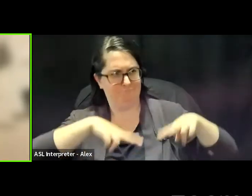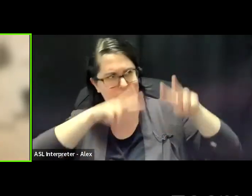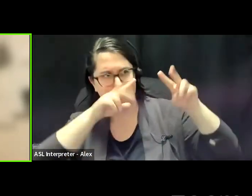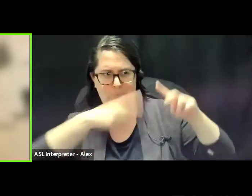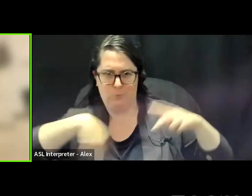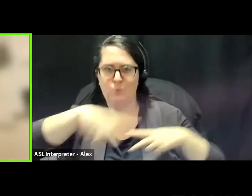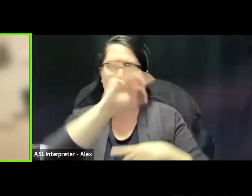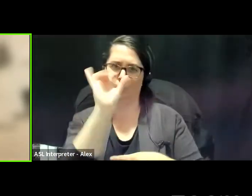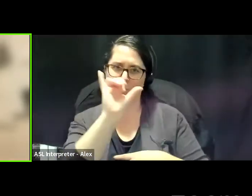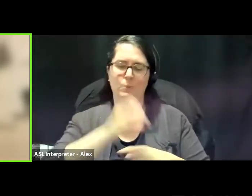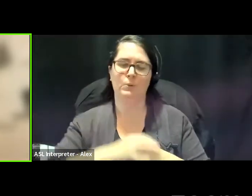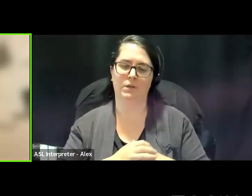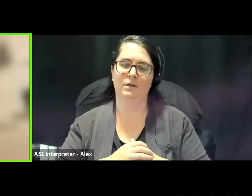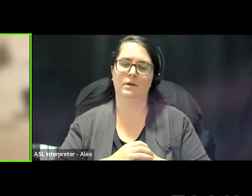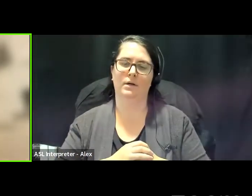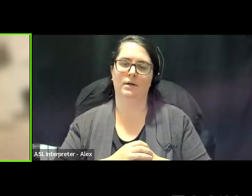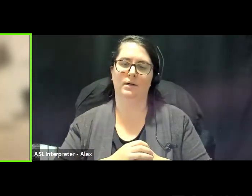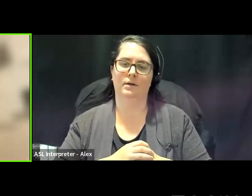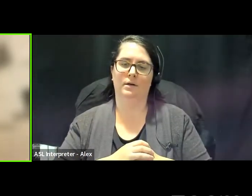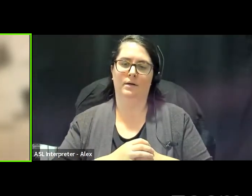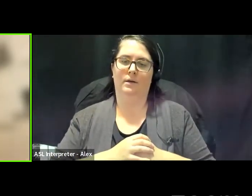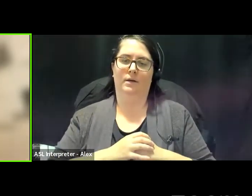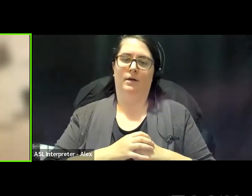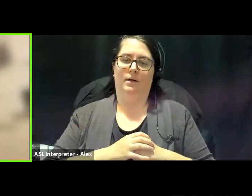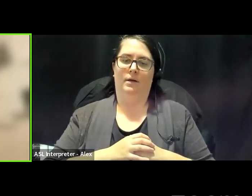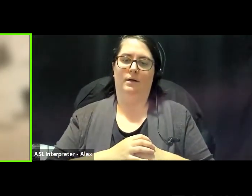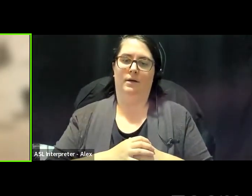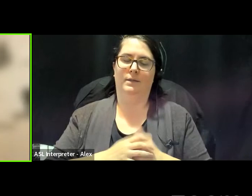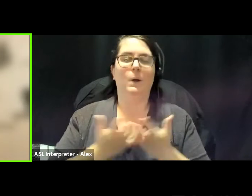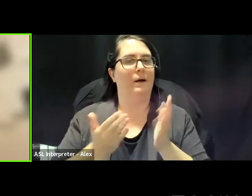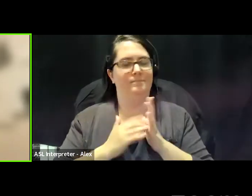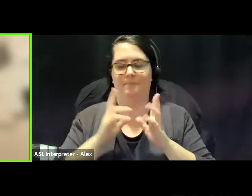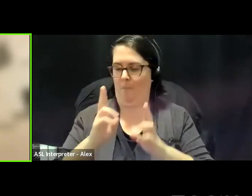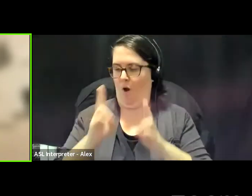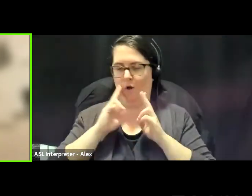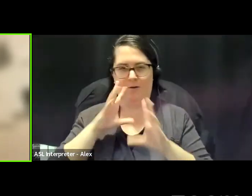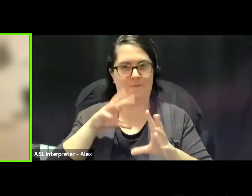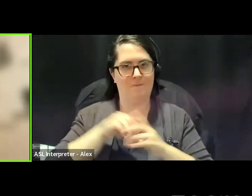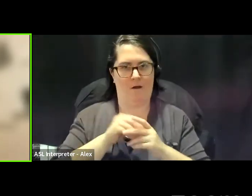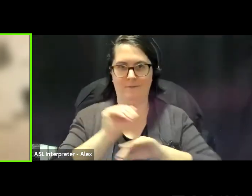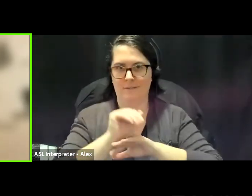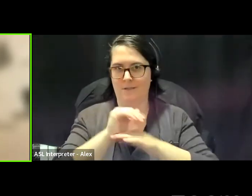like I say, very honored to to participate.